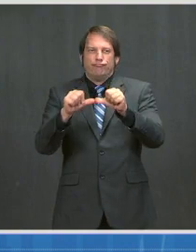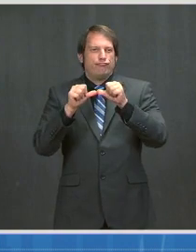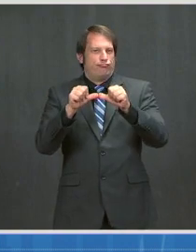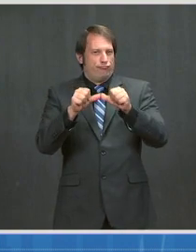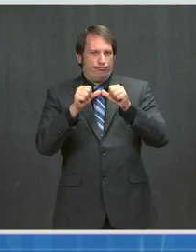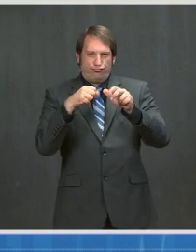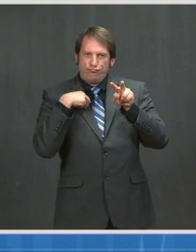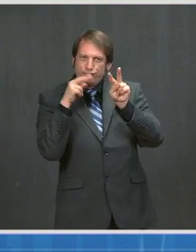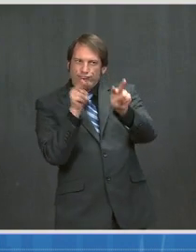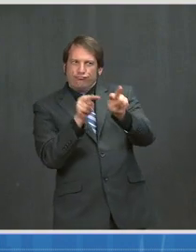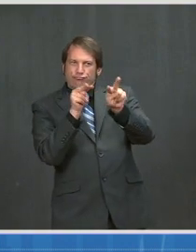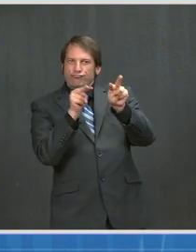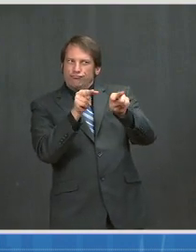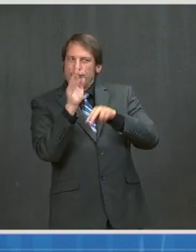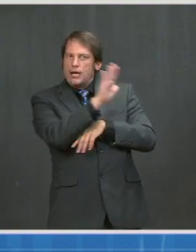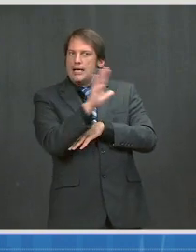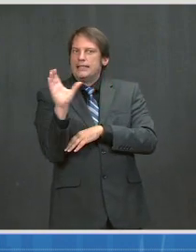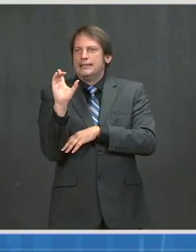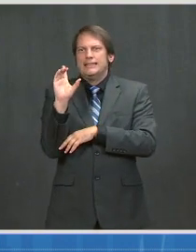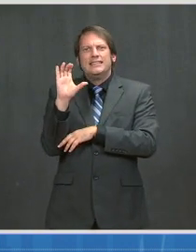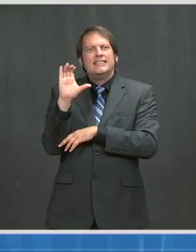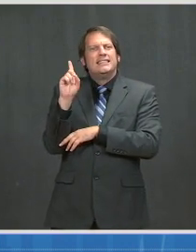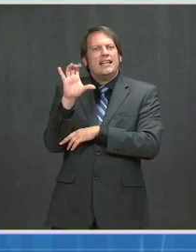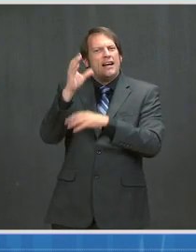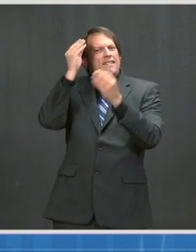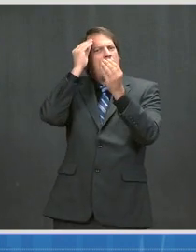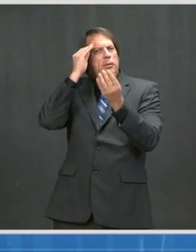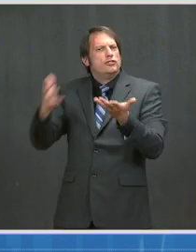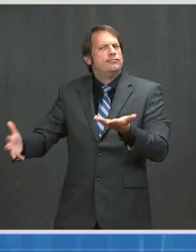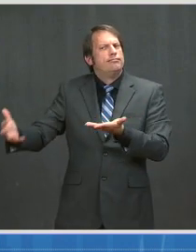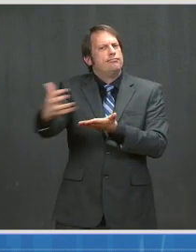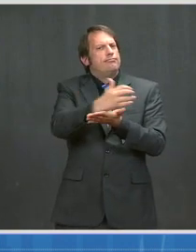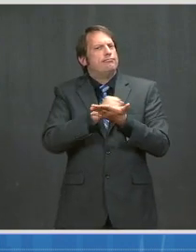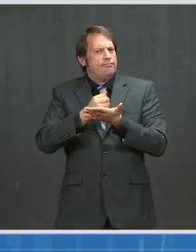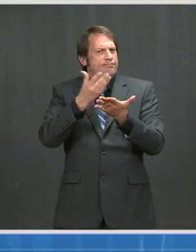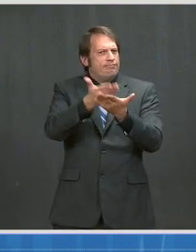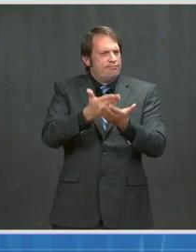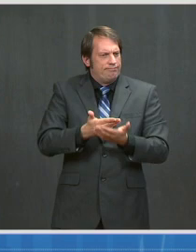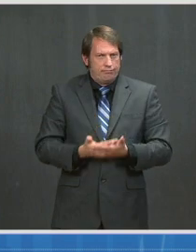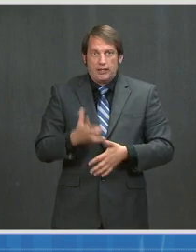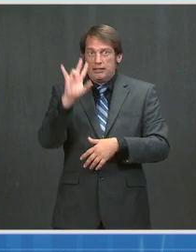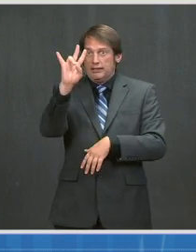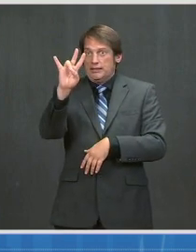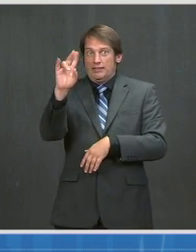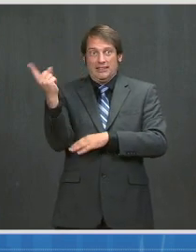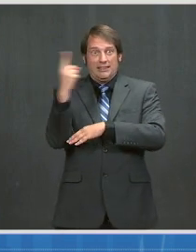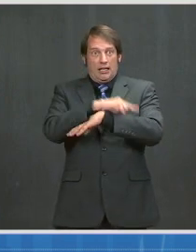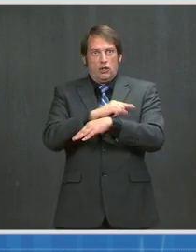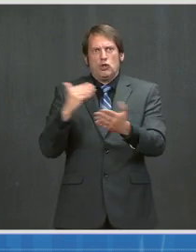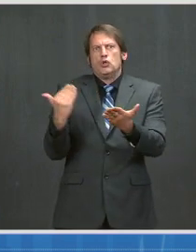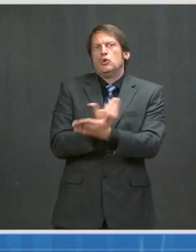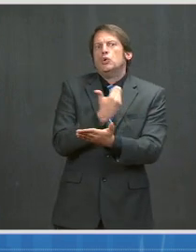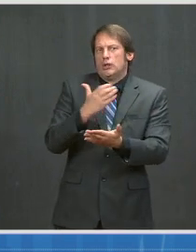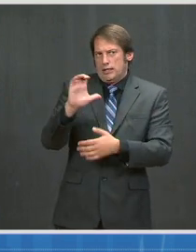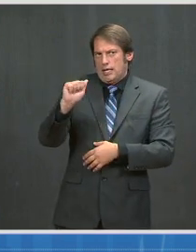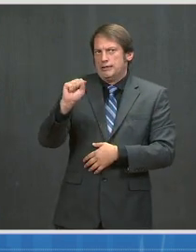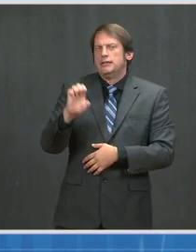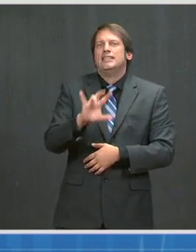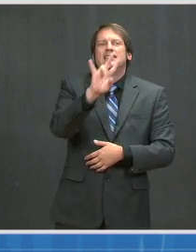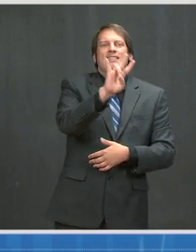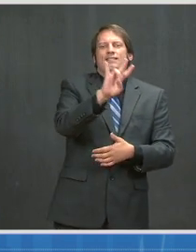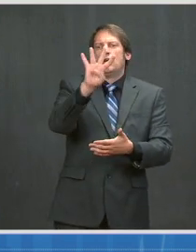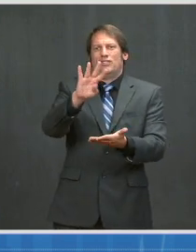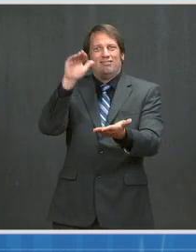recent data show the seven-day average of new cases is about 64,000 cases per day. This is up approximately